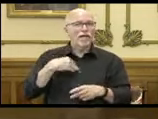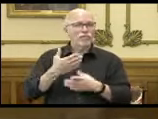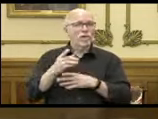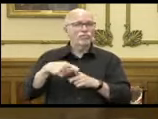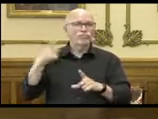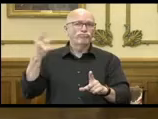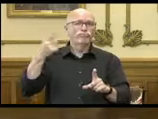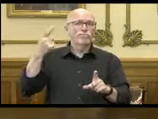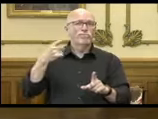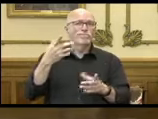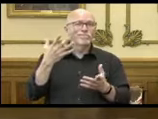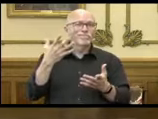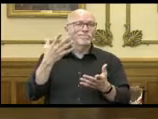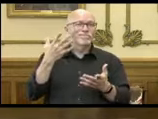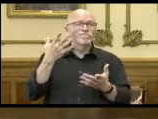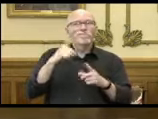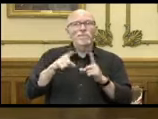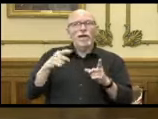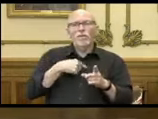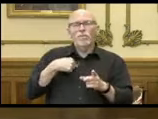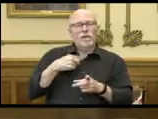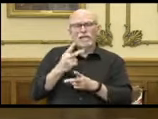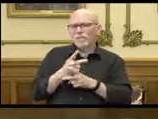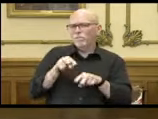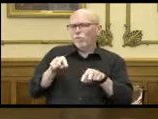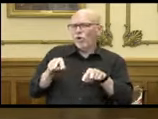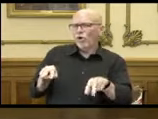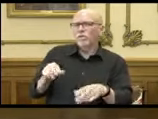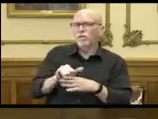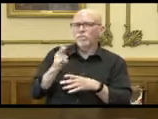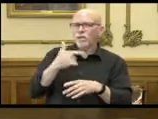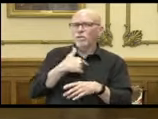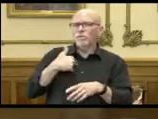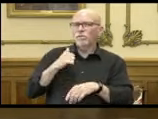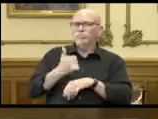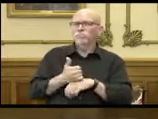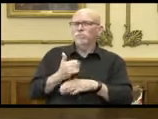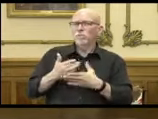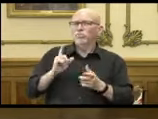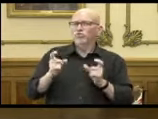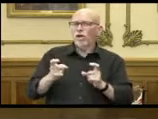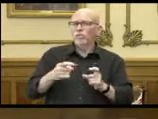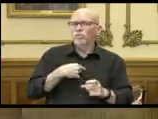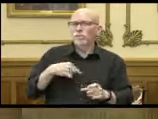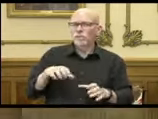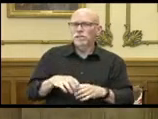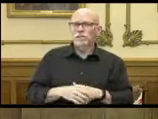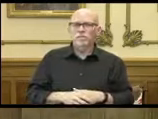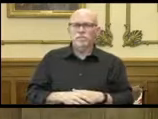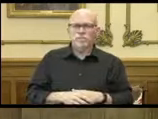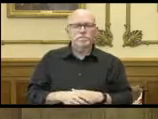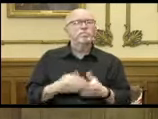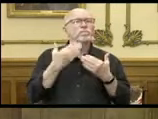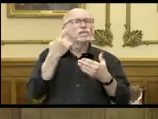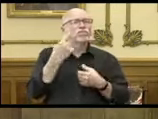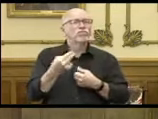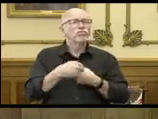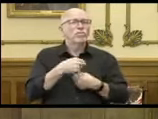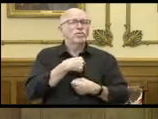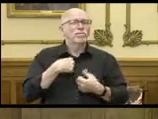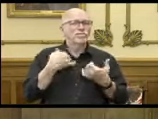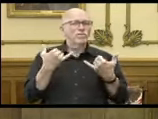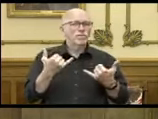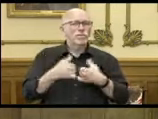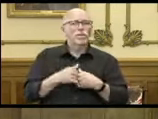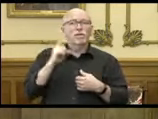this situation, but we're keeping on top of that. And that's why we've instituted the changes that we have. Thank you for joining today's